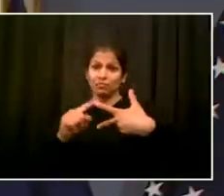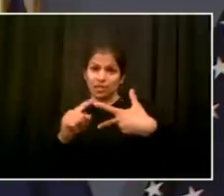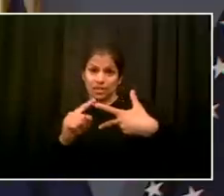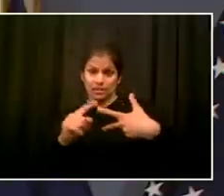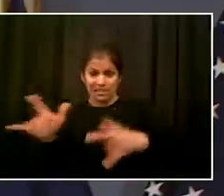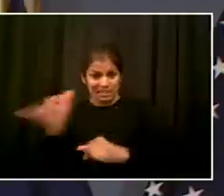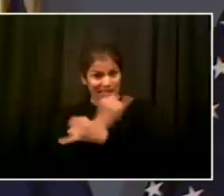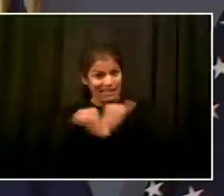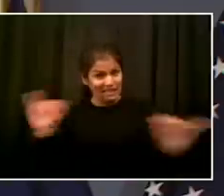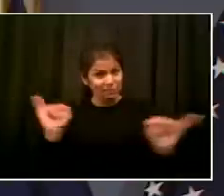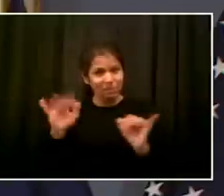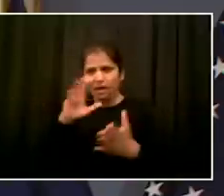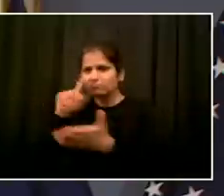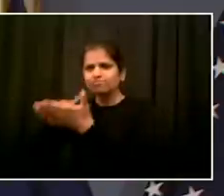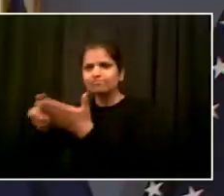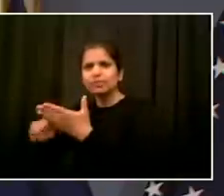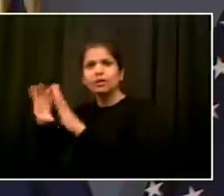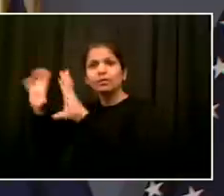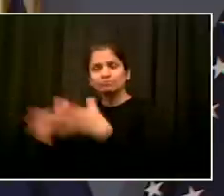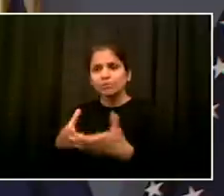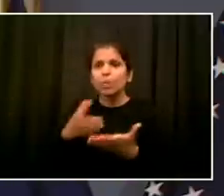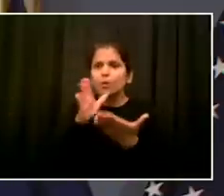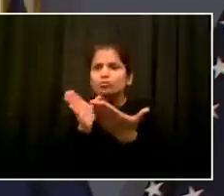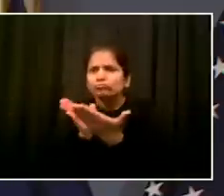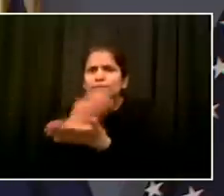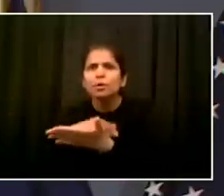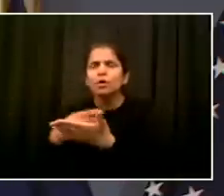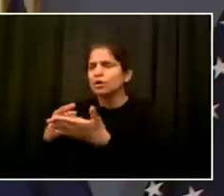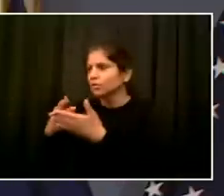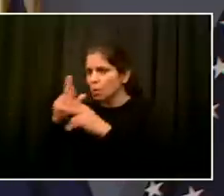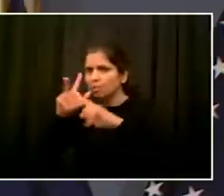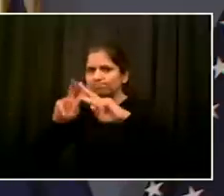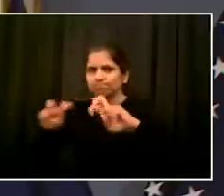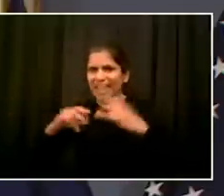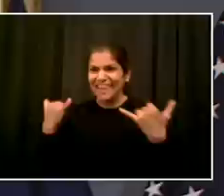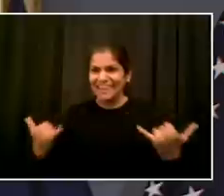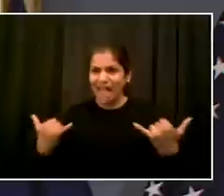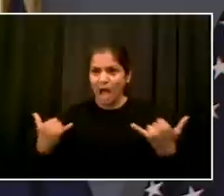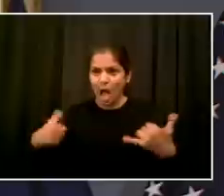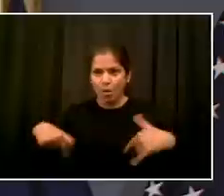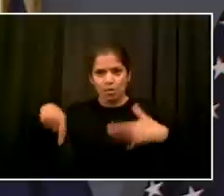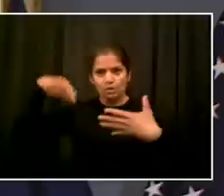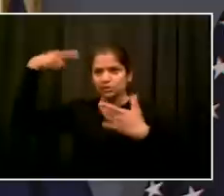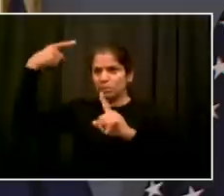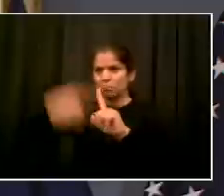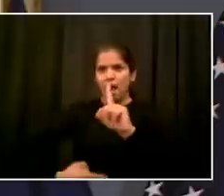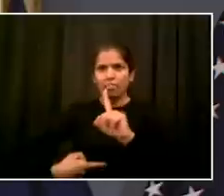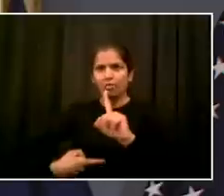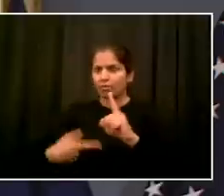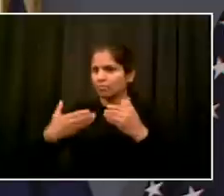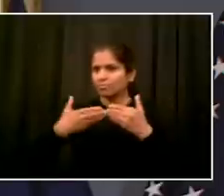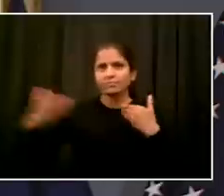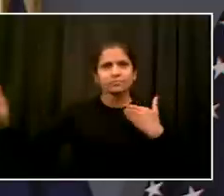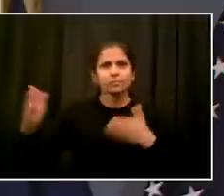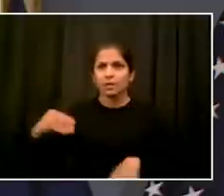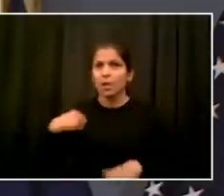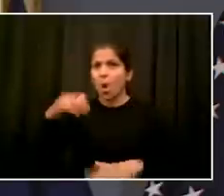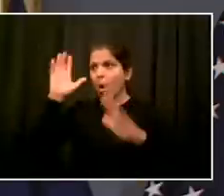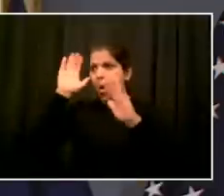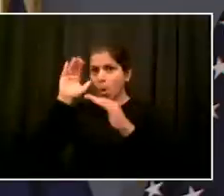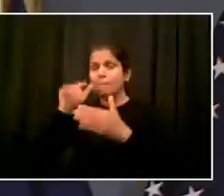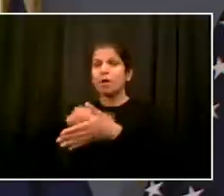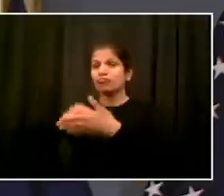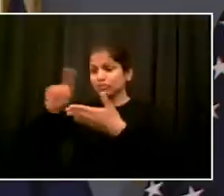The things I talked about before, I want to see real action quickly on